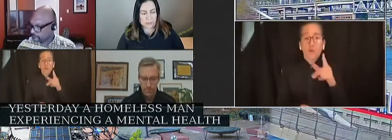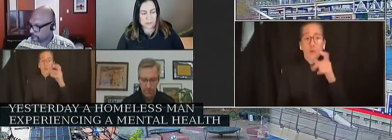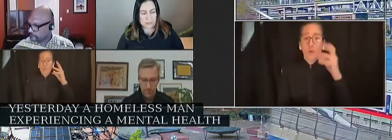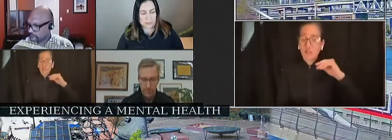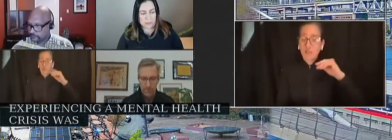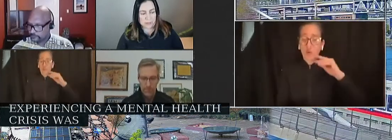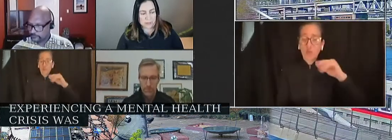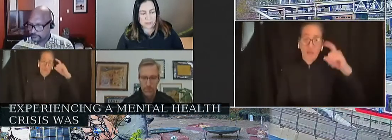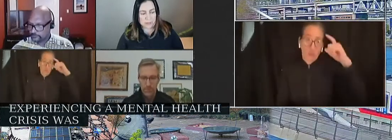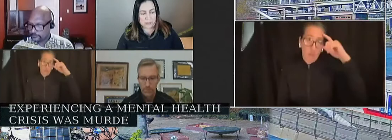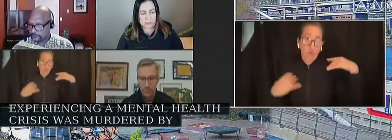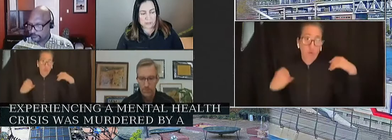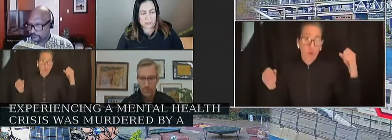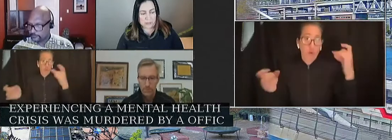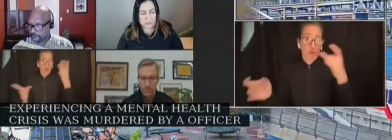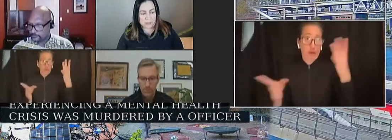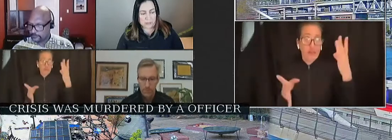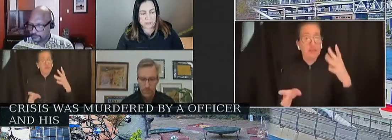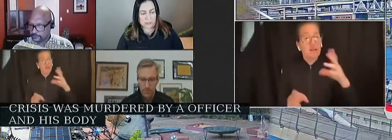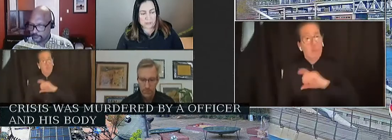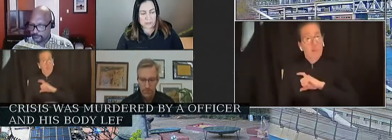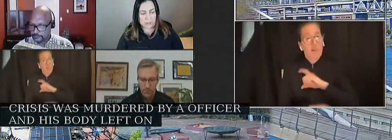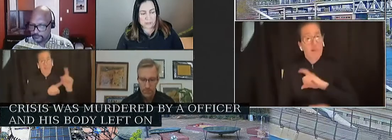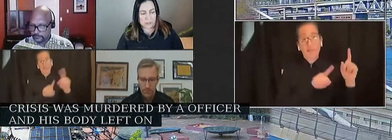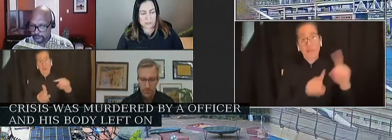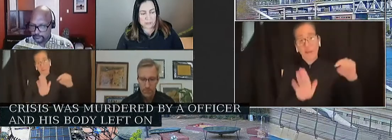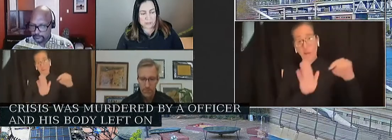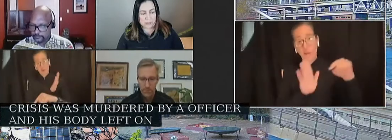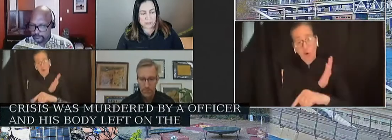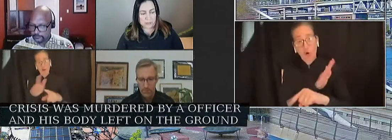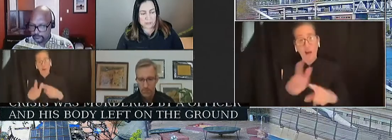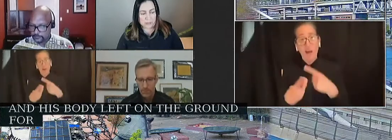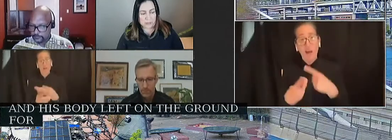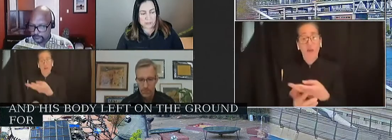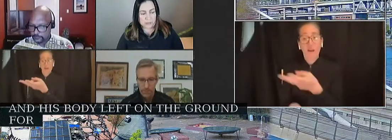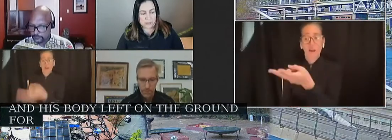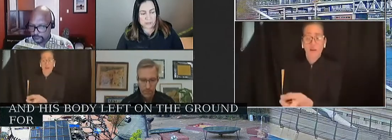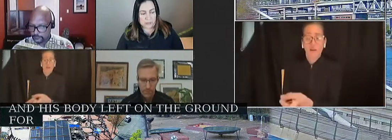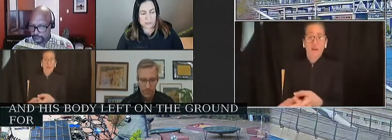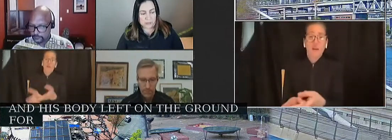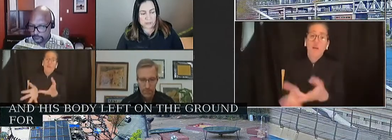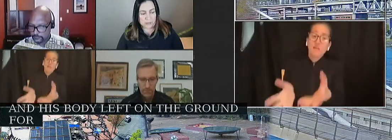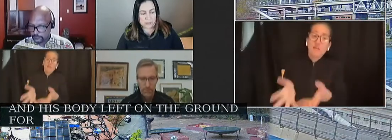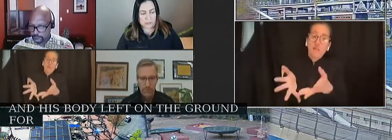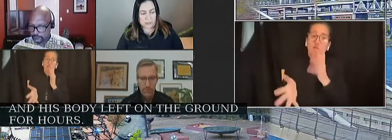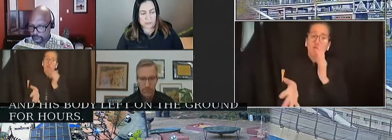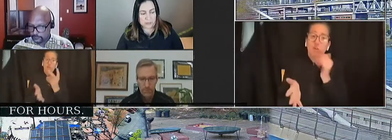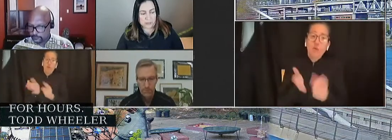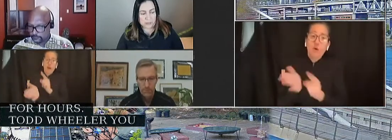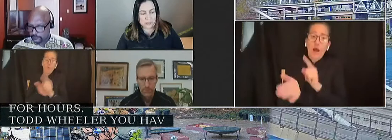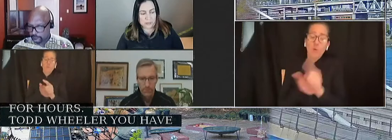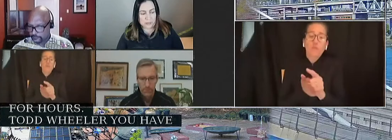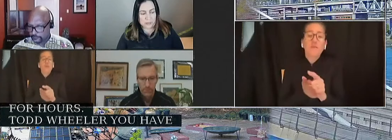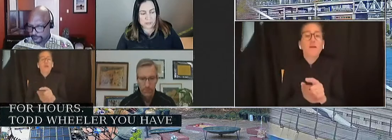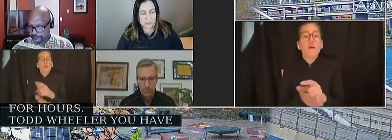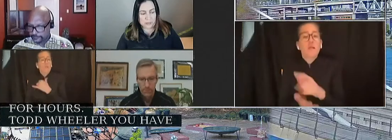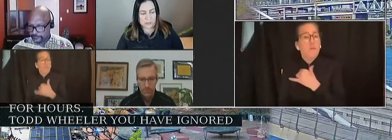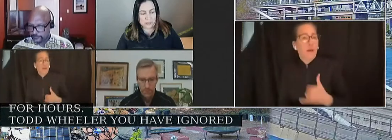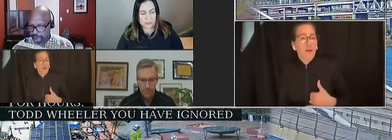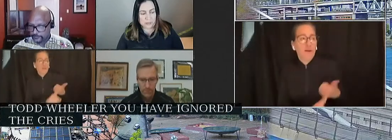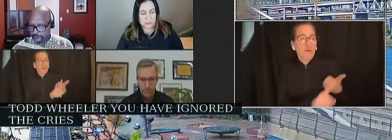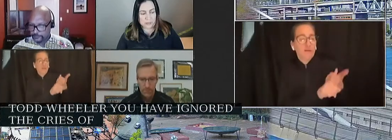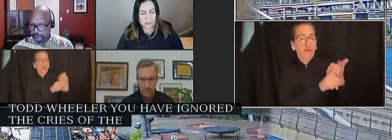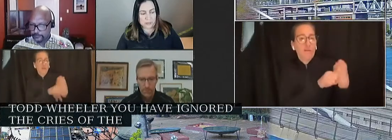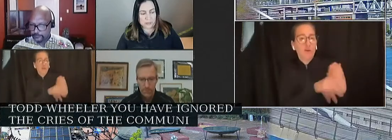left on the ground for hours. Ted Wheeler, have ignored the cries of our community creating mass need to protest on a daily basis for well over a year.